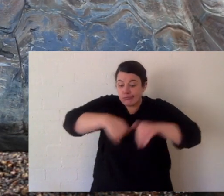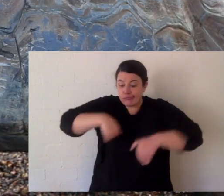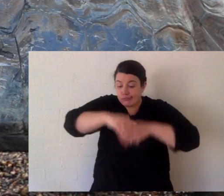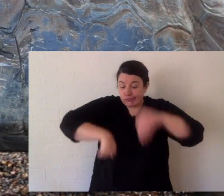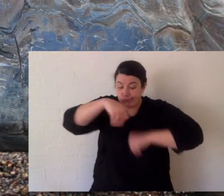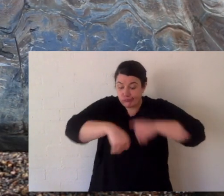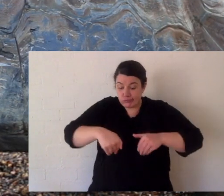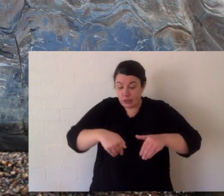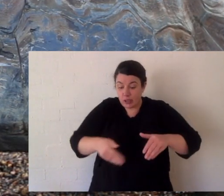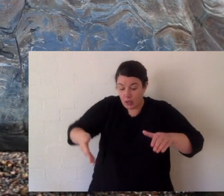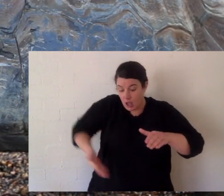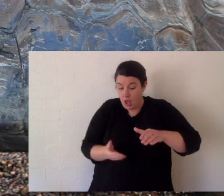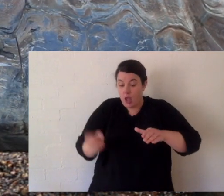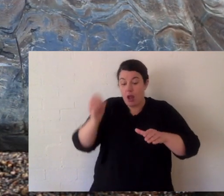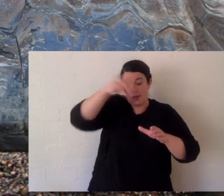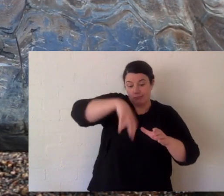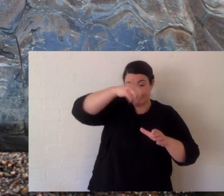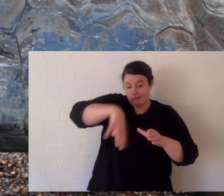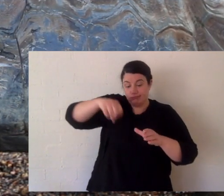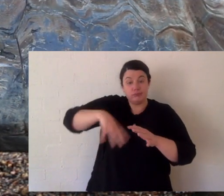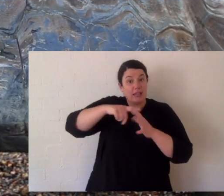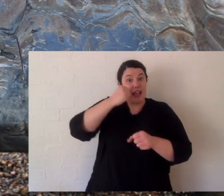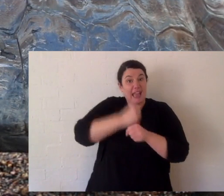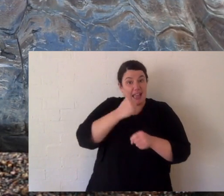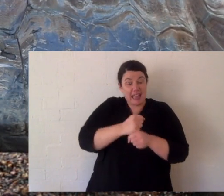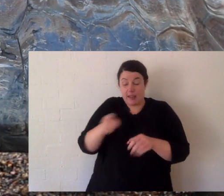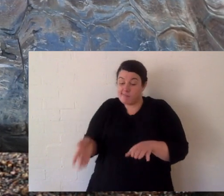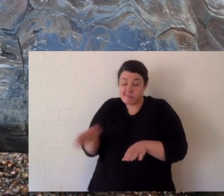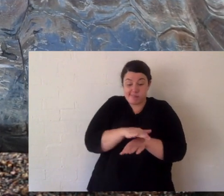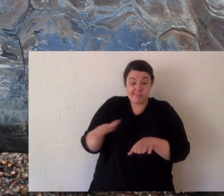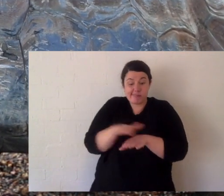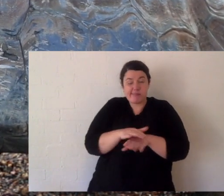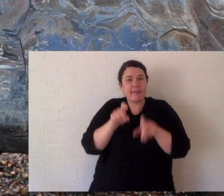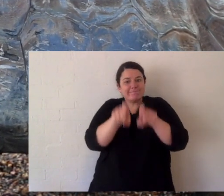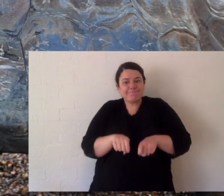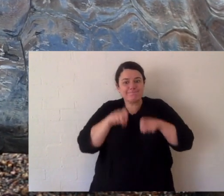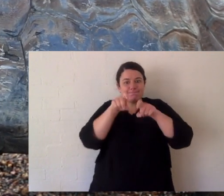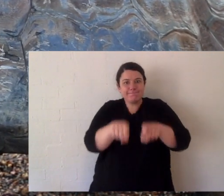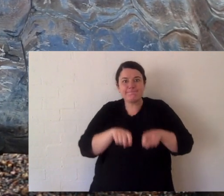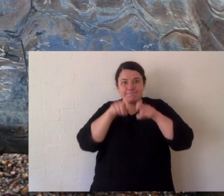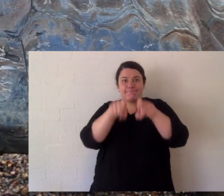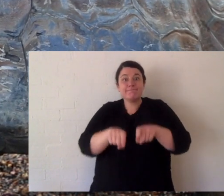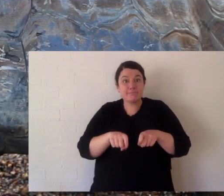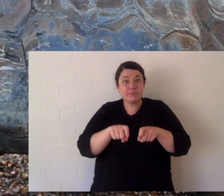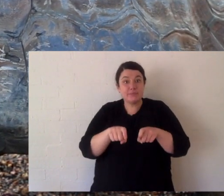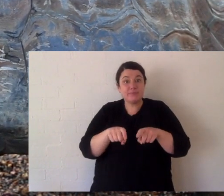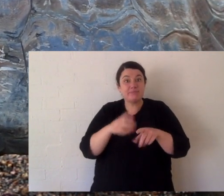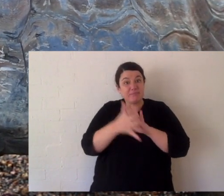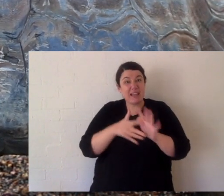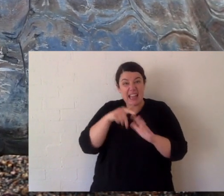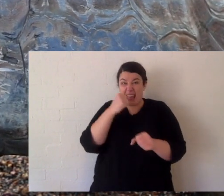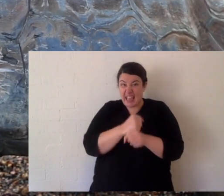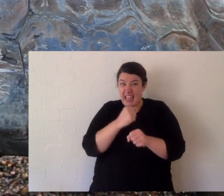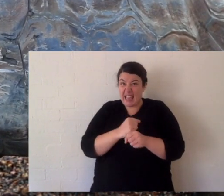bury them underground. They actually dig a hole, and in the soil, those eggs incubate. Now, what incubate means is